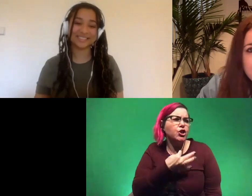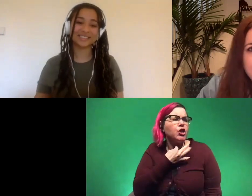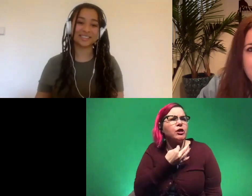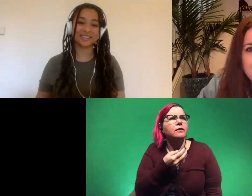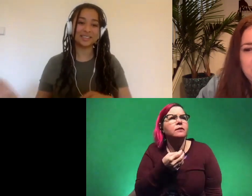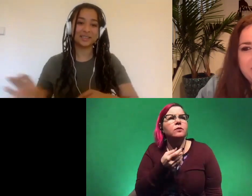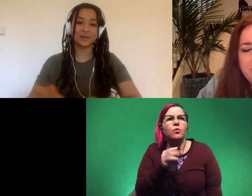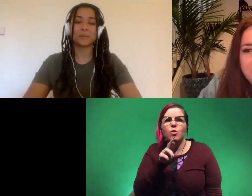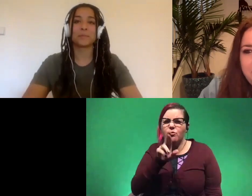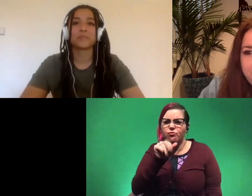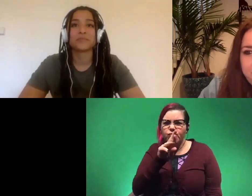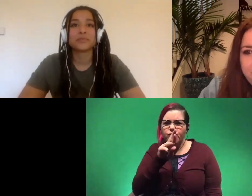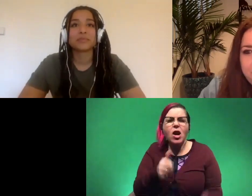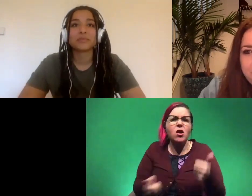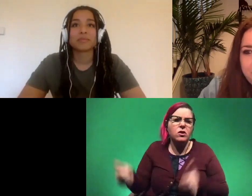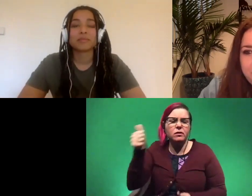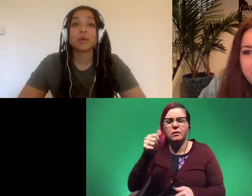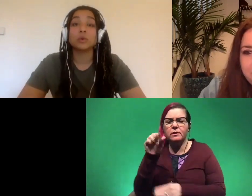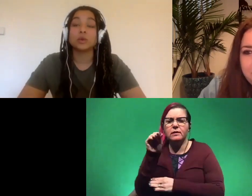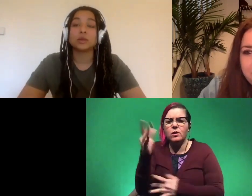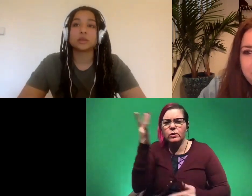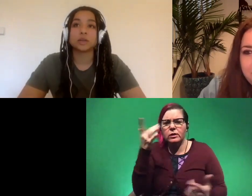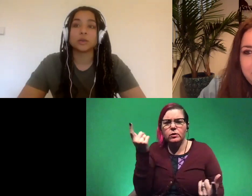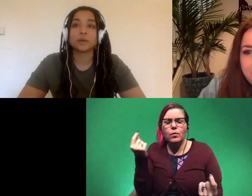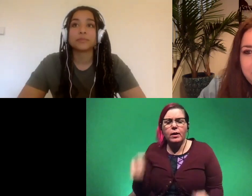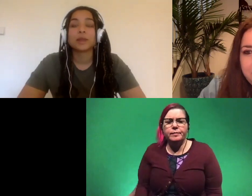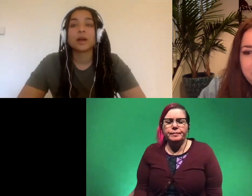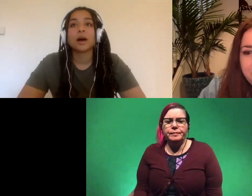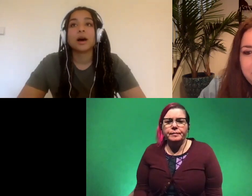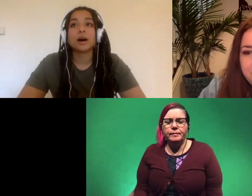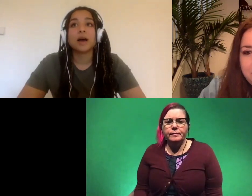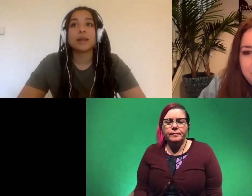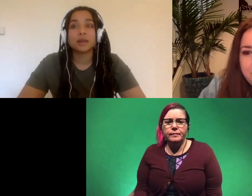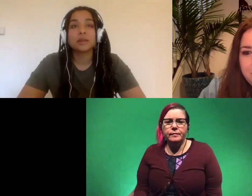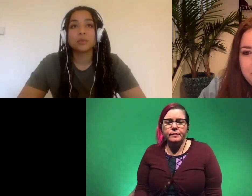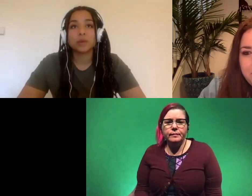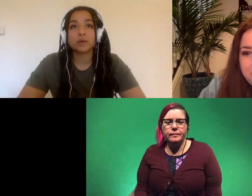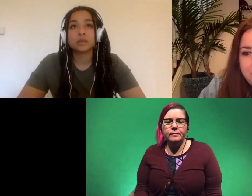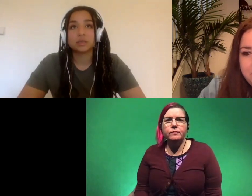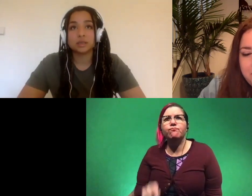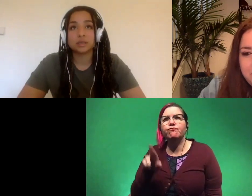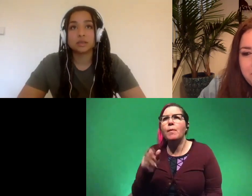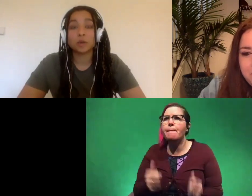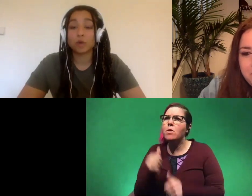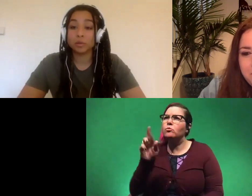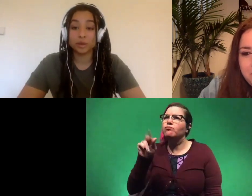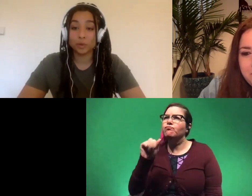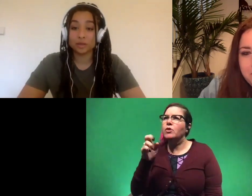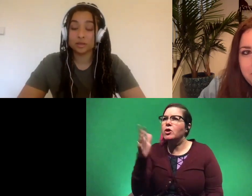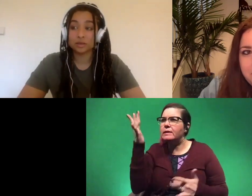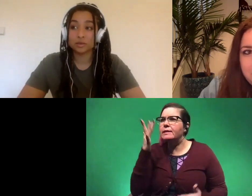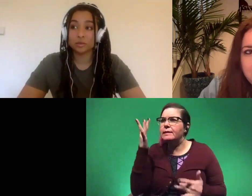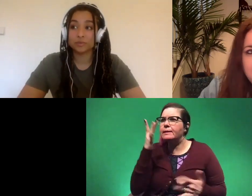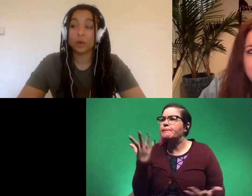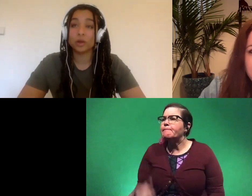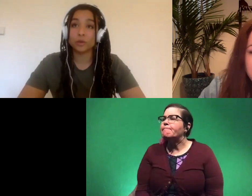the rarest dinosaur disease oh that's a good one uh i think the rarest diseases are probably the ones